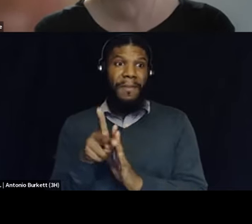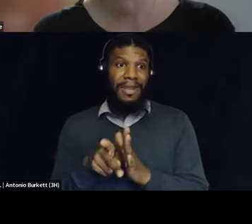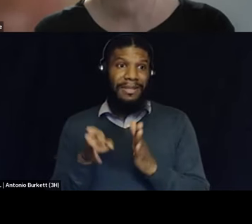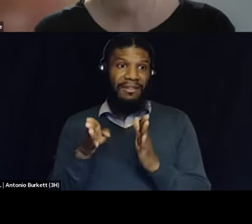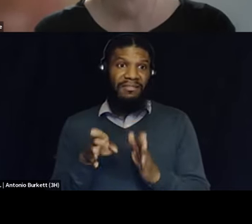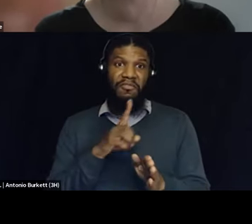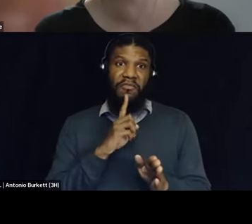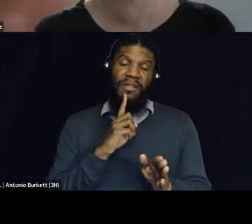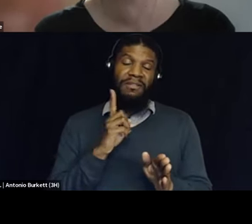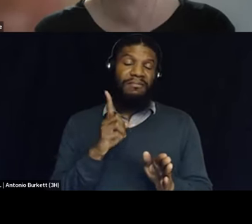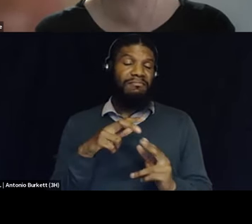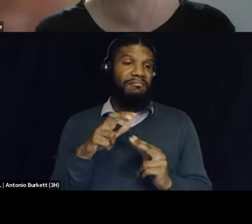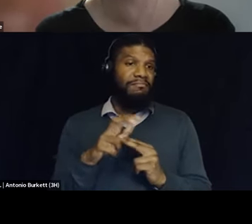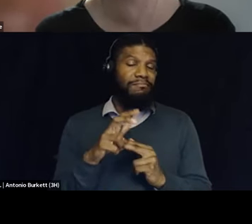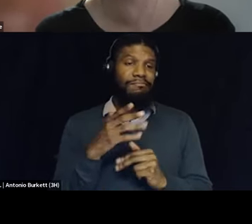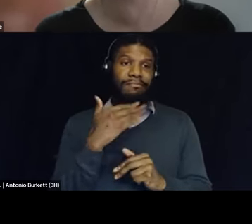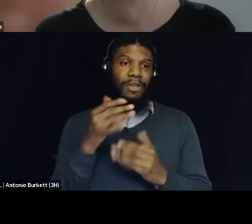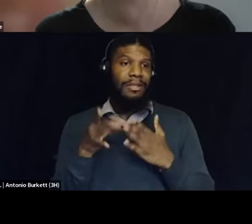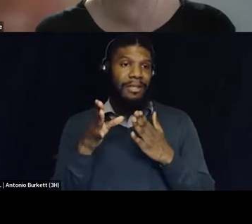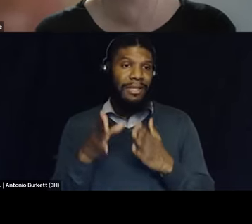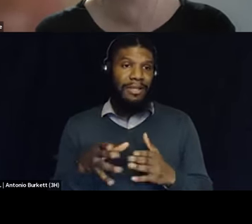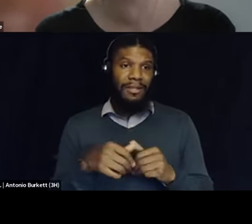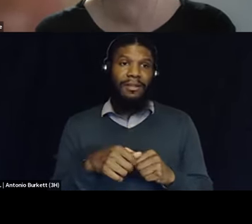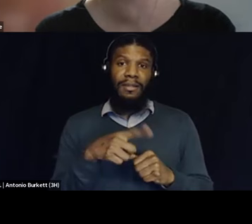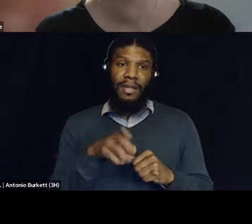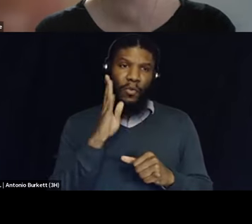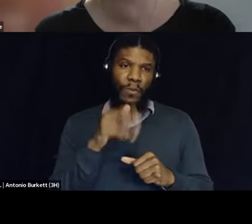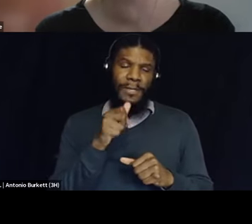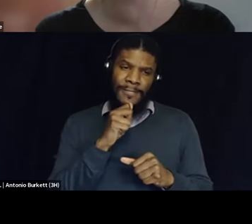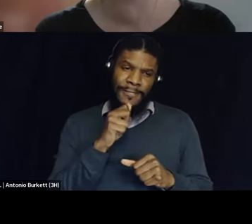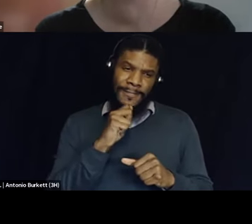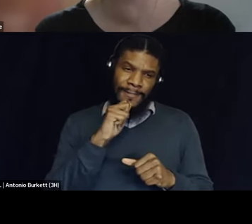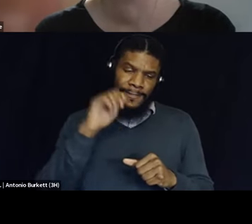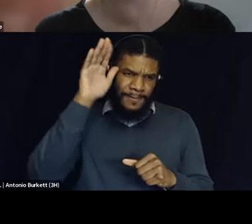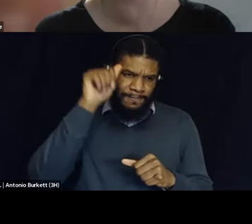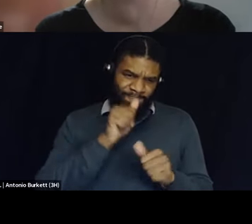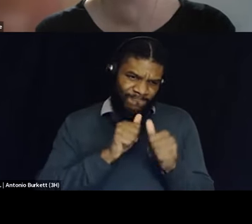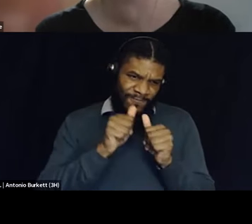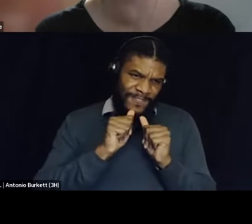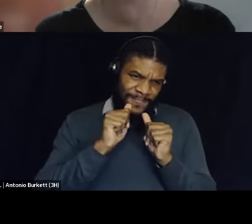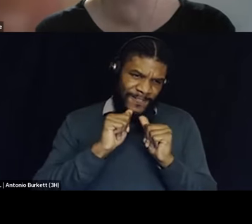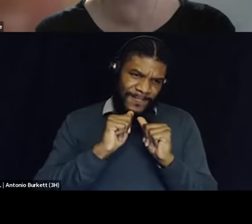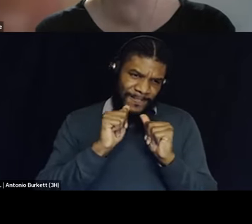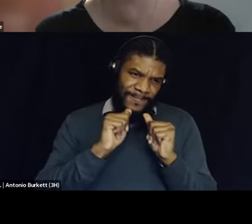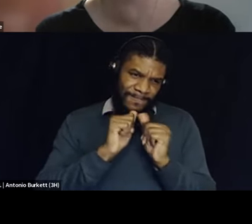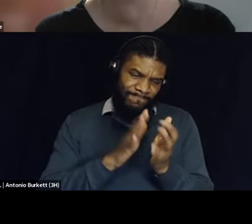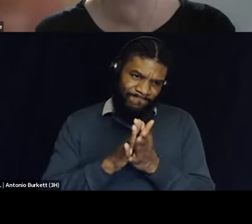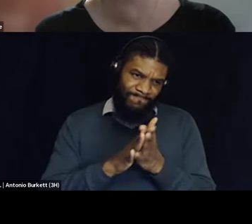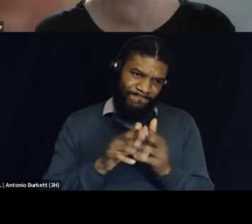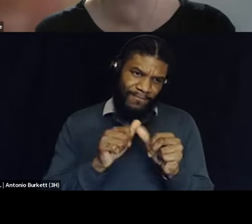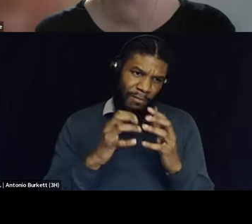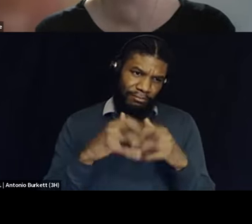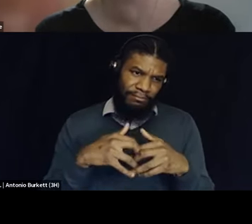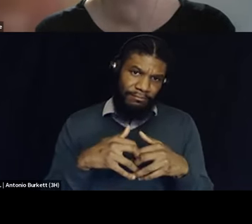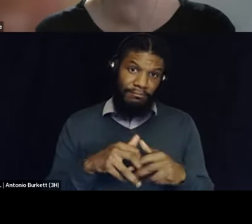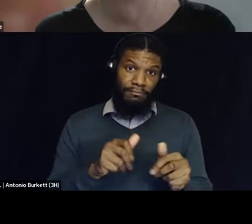to achieve like gonna be relentless and i've come into this work where i'm i'm i haven't been in